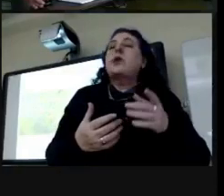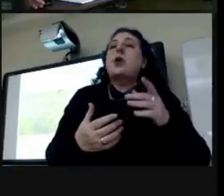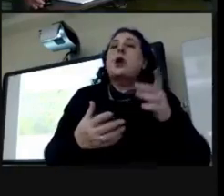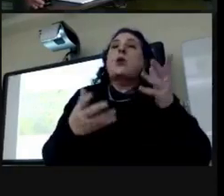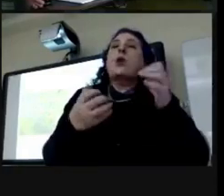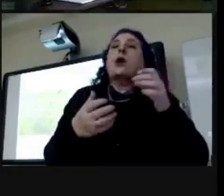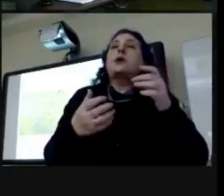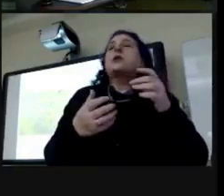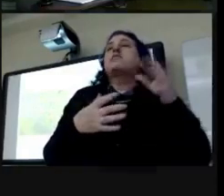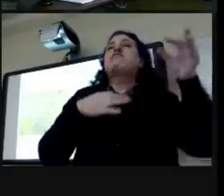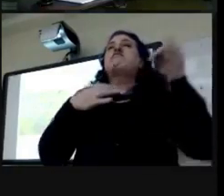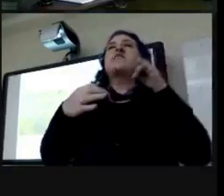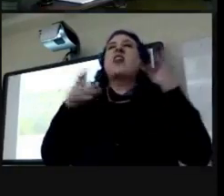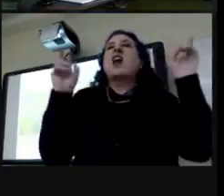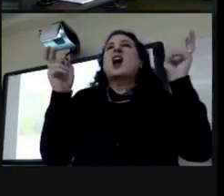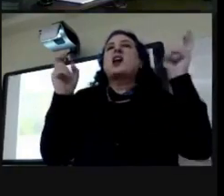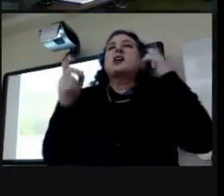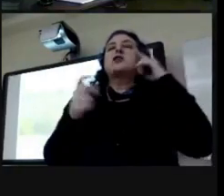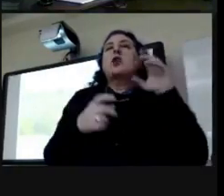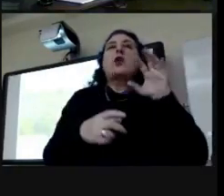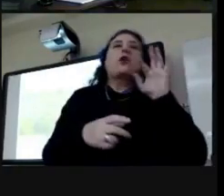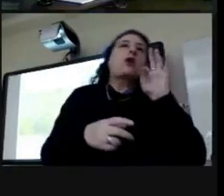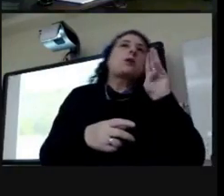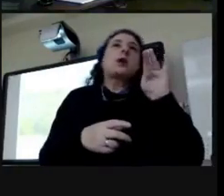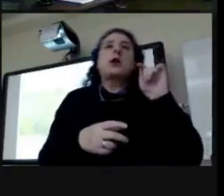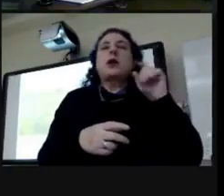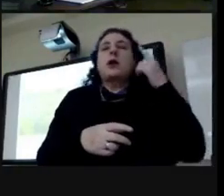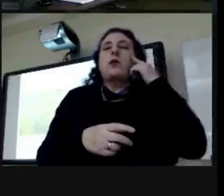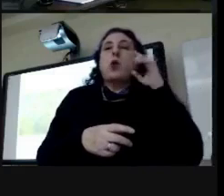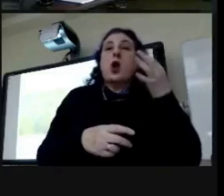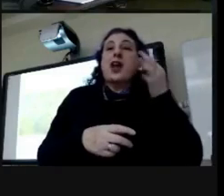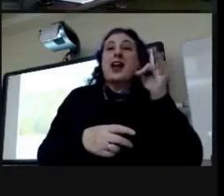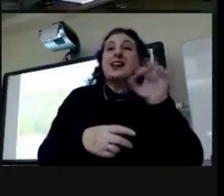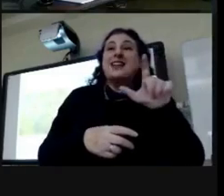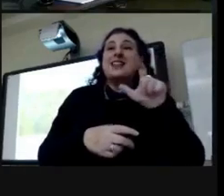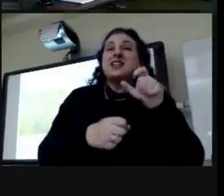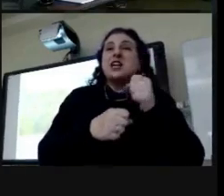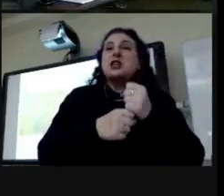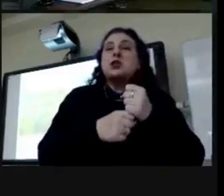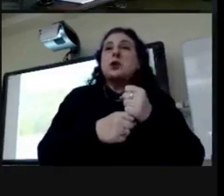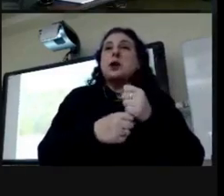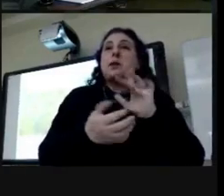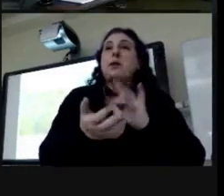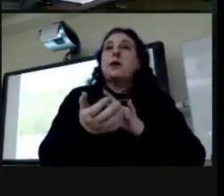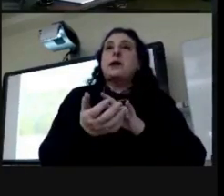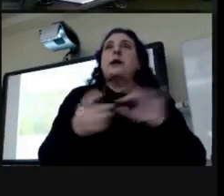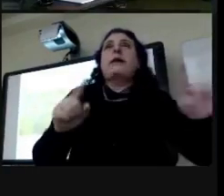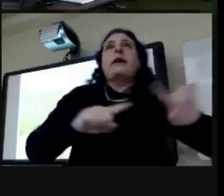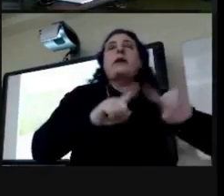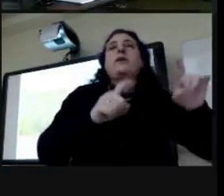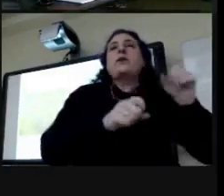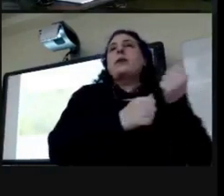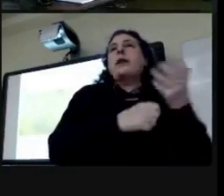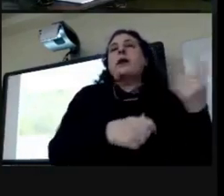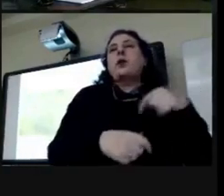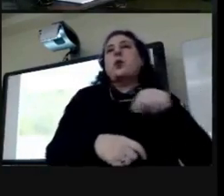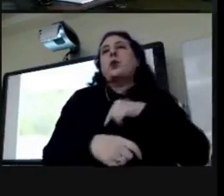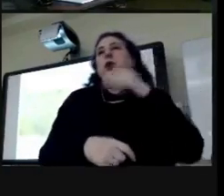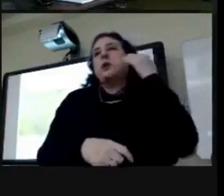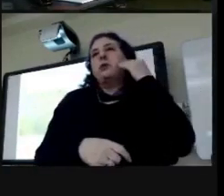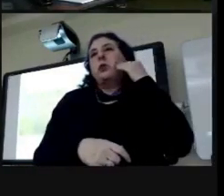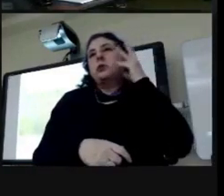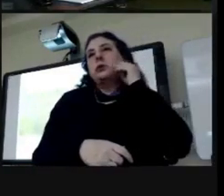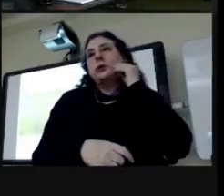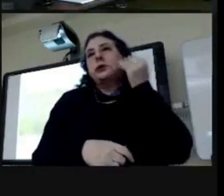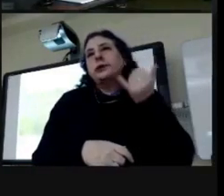because it's you know we're talking about 19th century medicine it is wholly different from anything we are